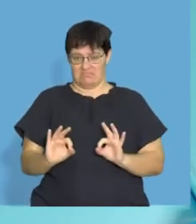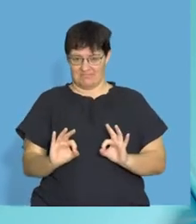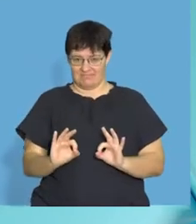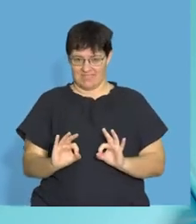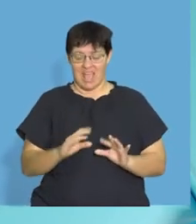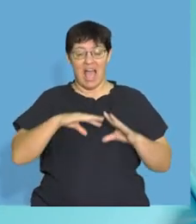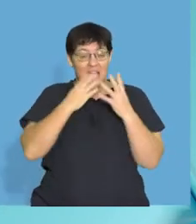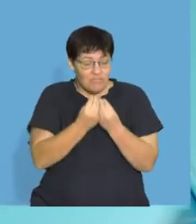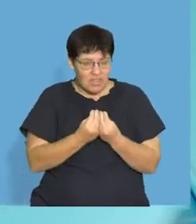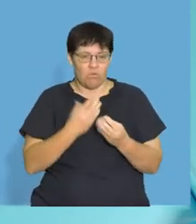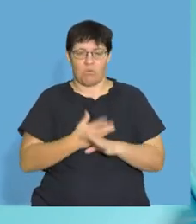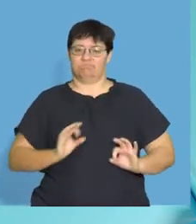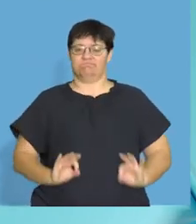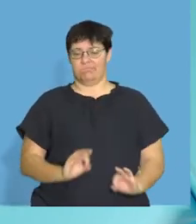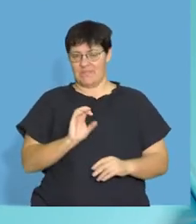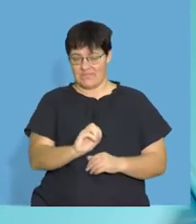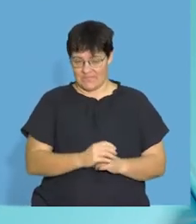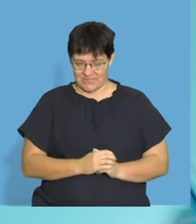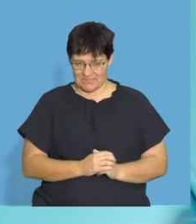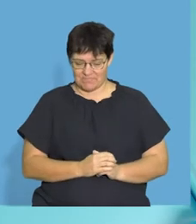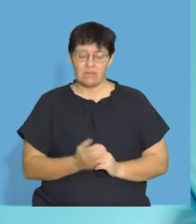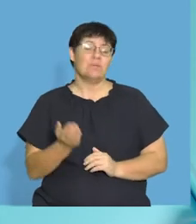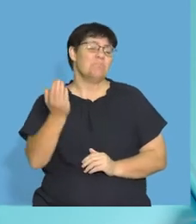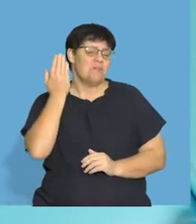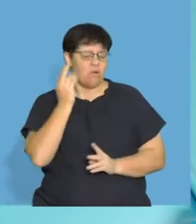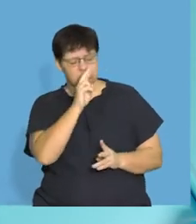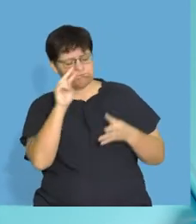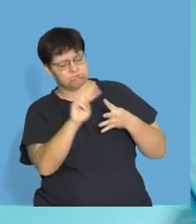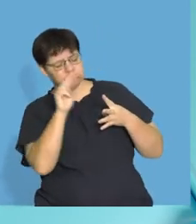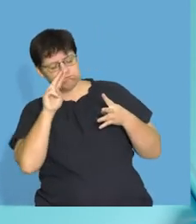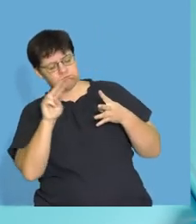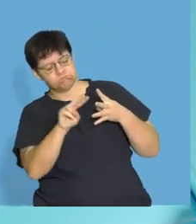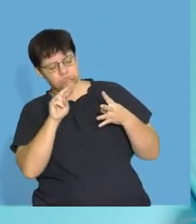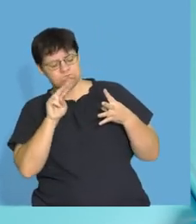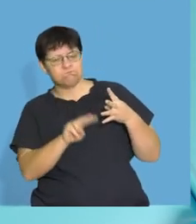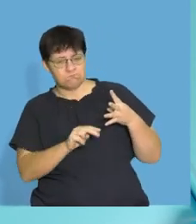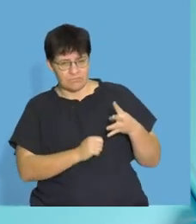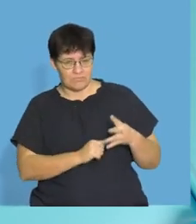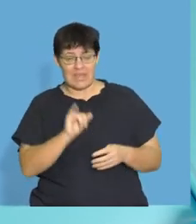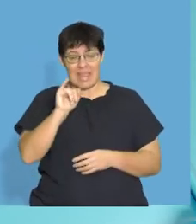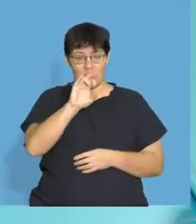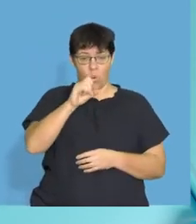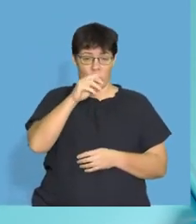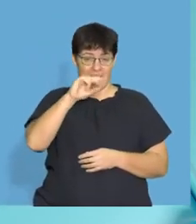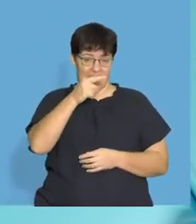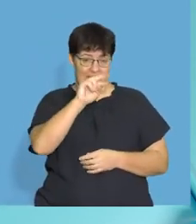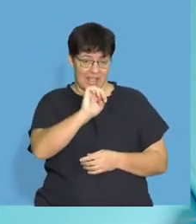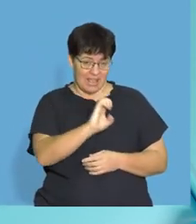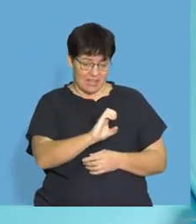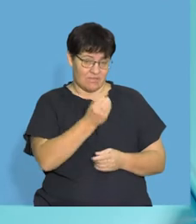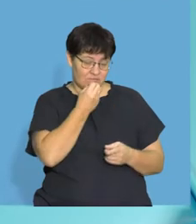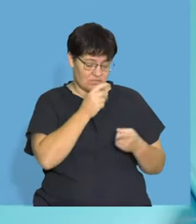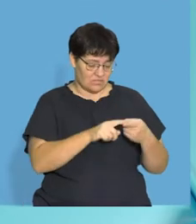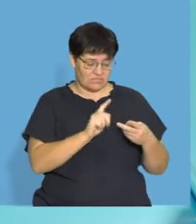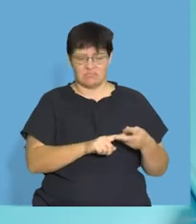working properly. The last couple of sections that we've looked at, we've looked at inorganic nutrients, all right? We